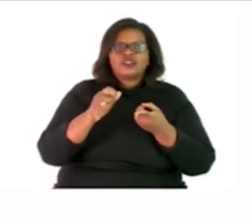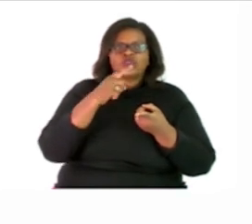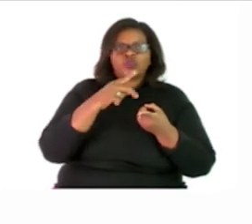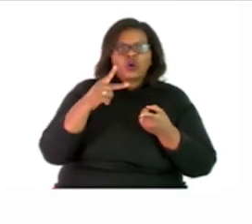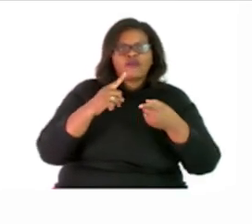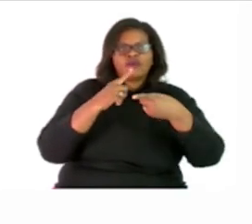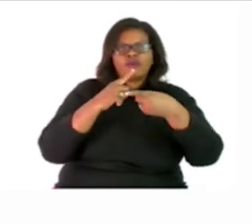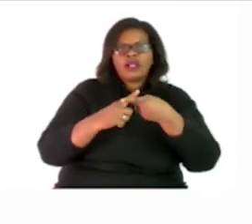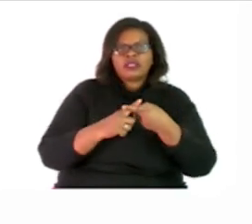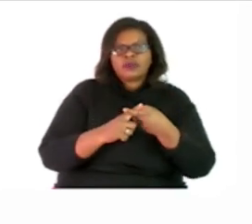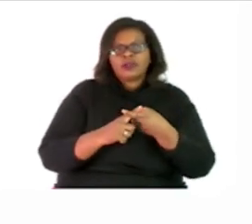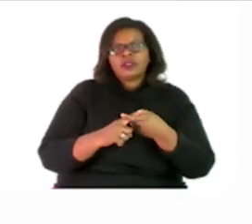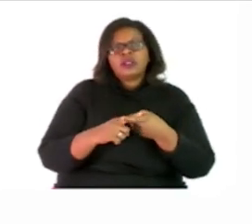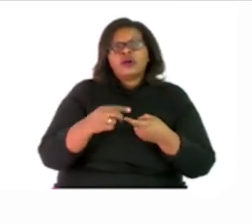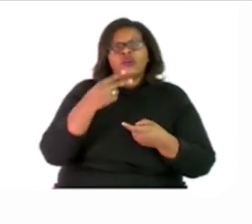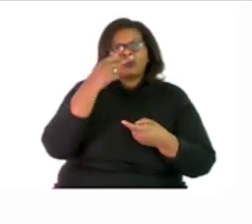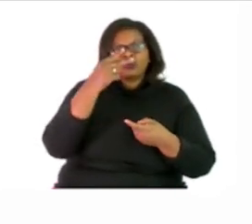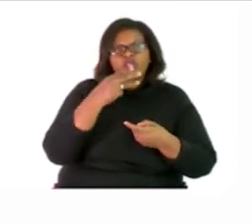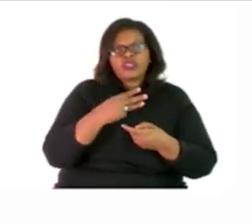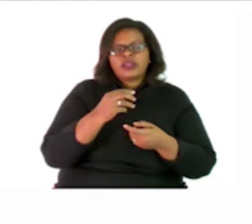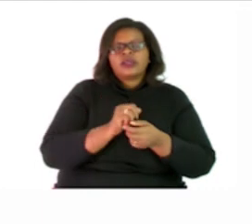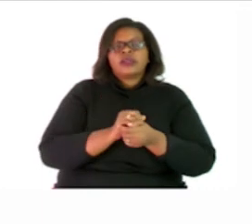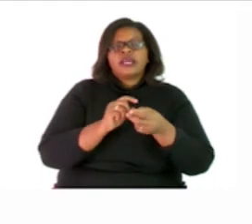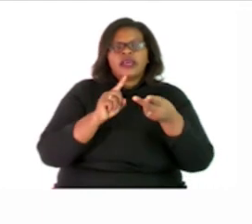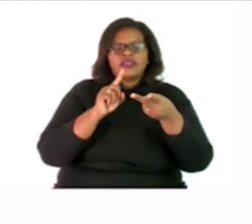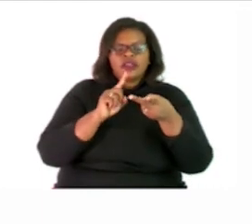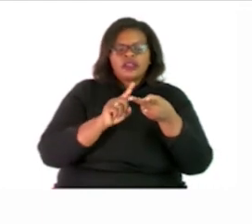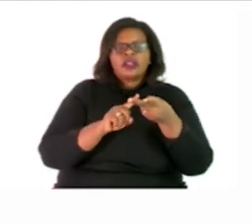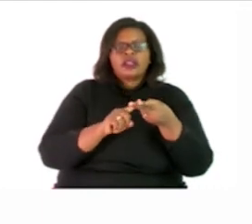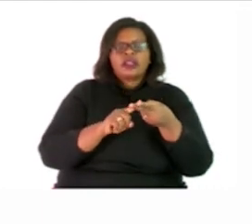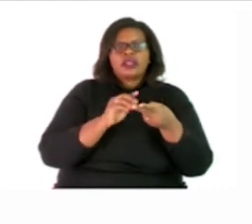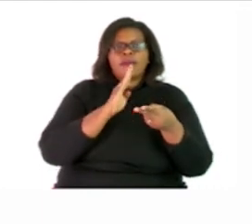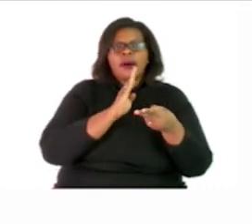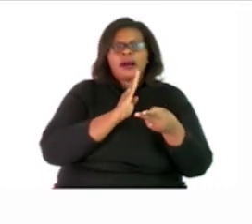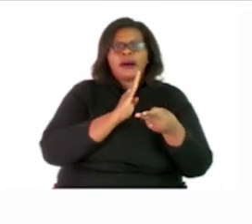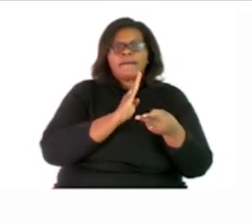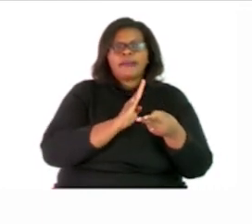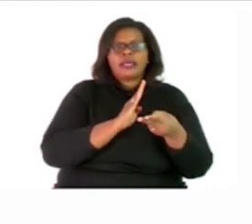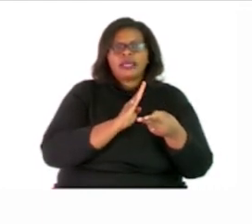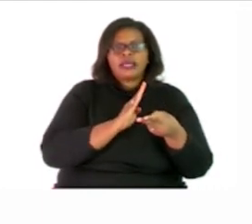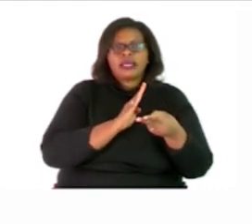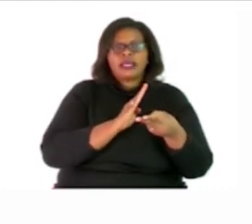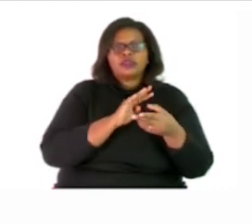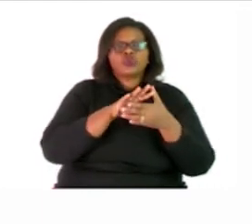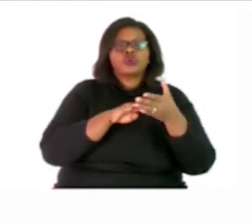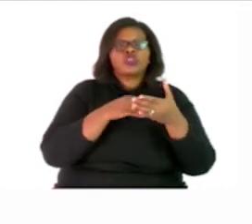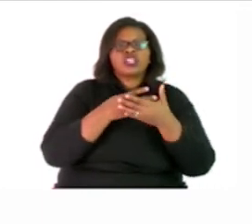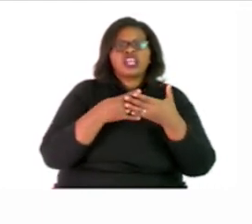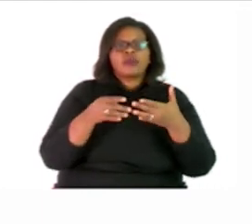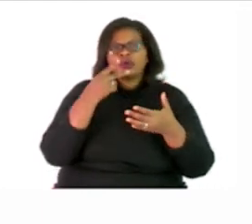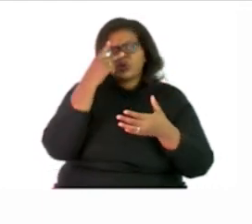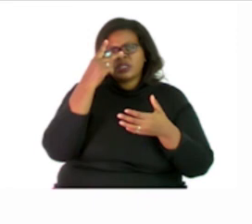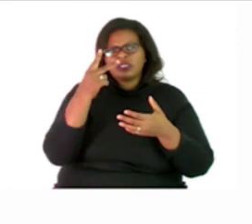multiples of these numbers So that is if you look in the table you can